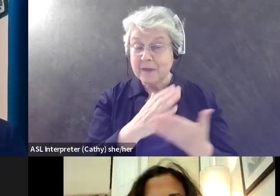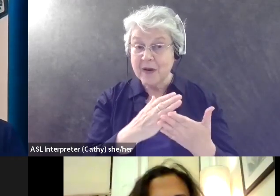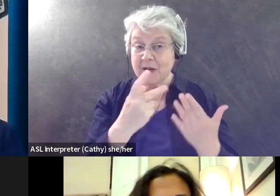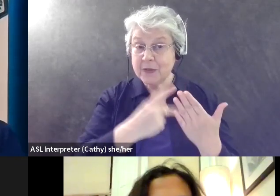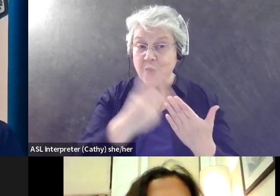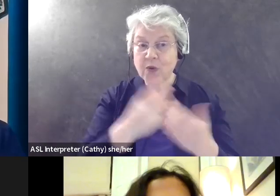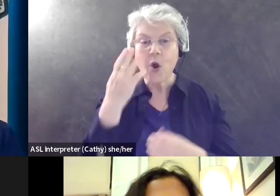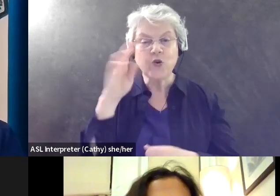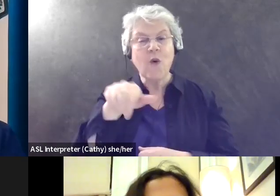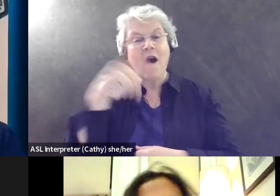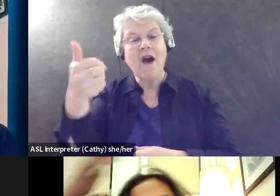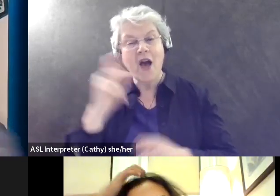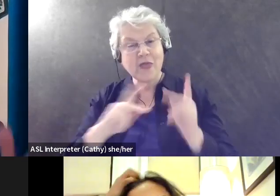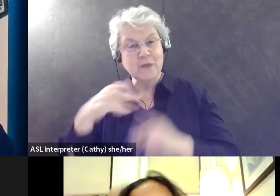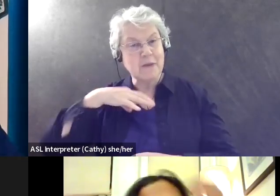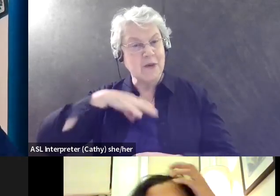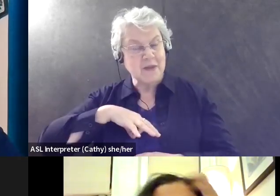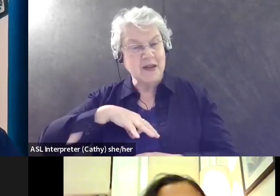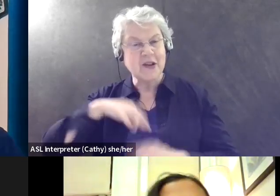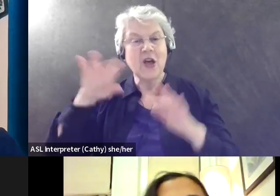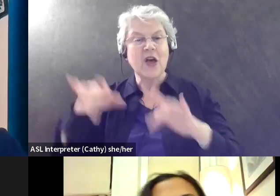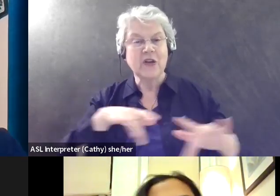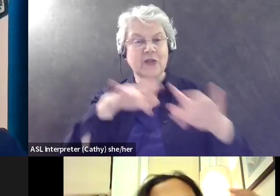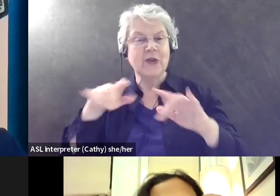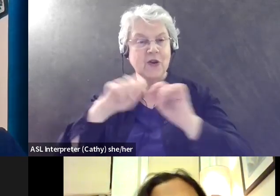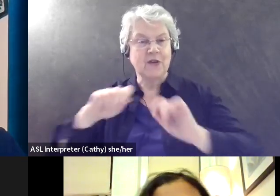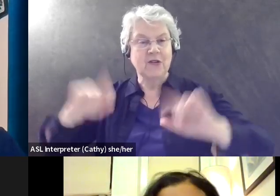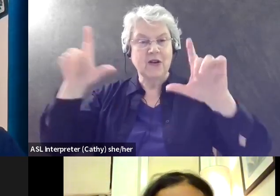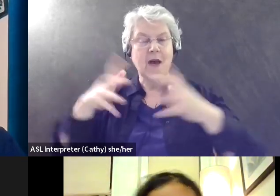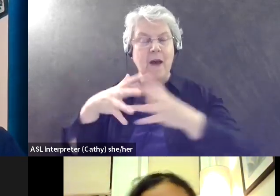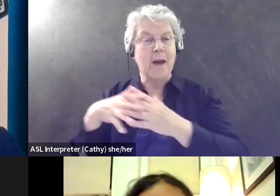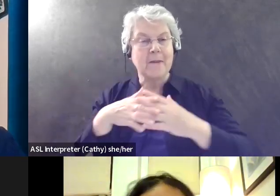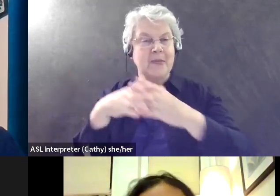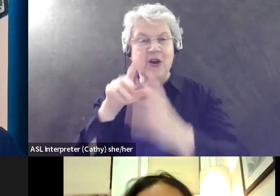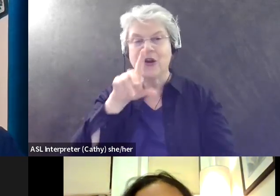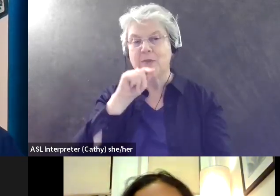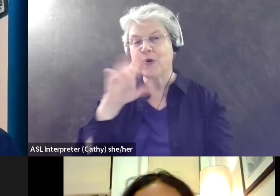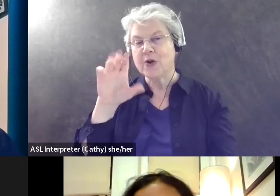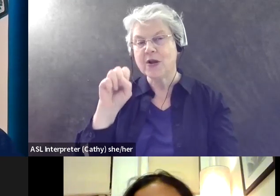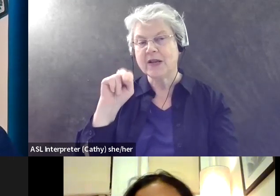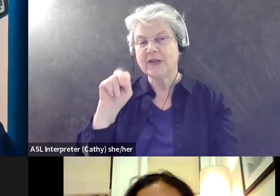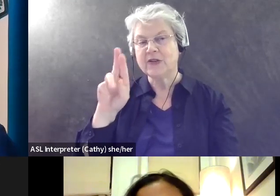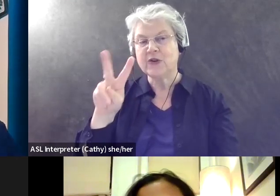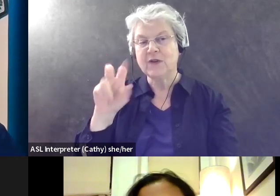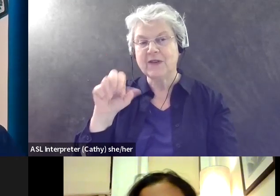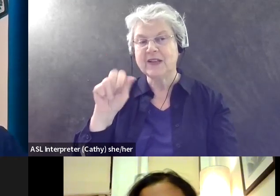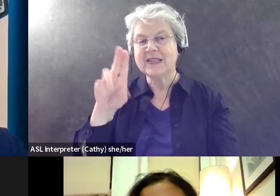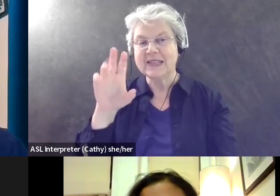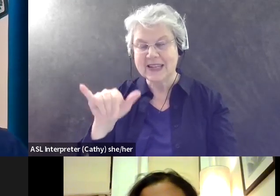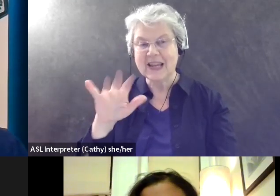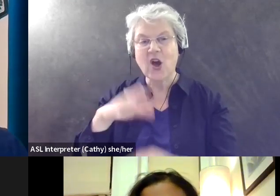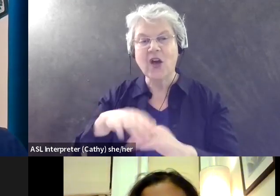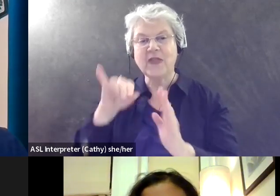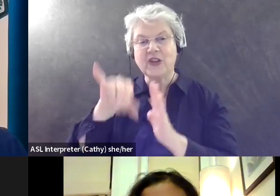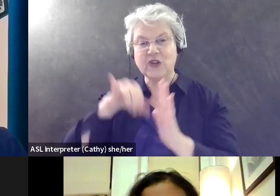you know, someone else who would benefit from this, the recording will be up on the American bird conservancy and the bird ability YouTube channel, uh, channels, two channels,